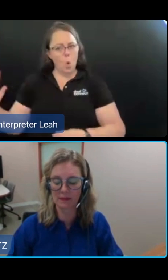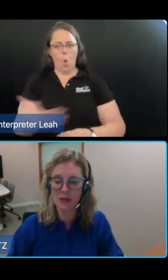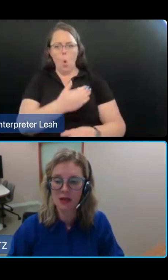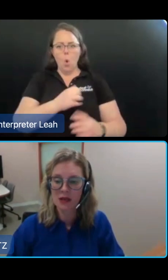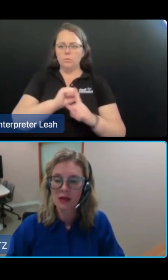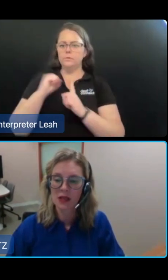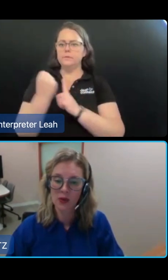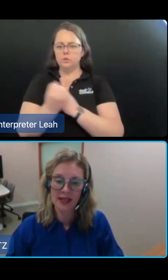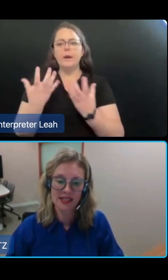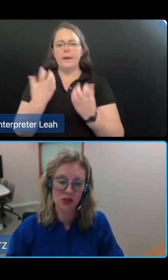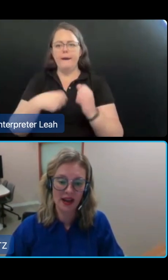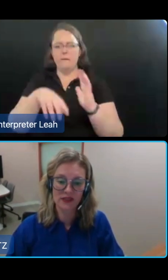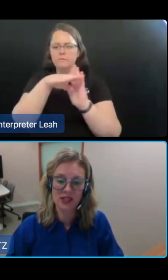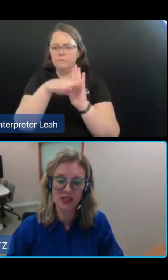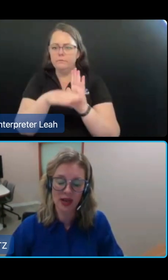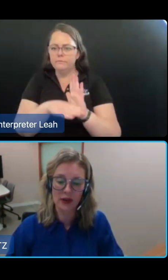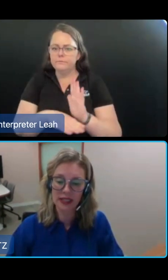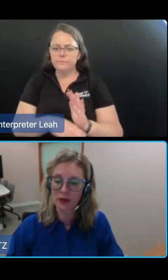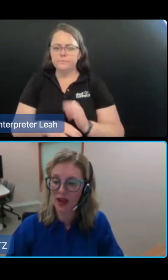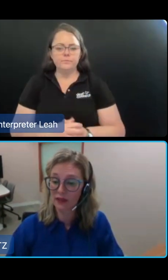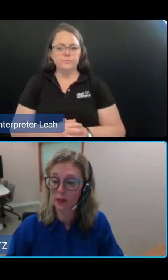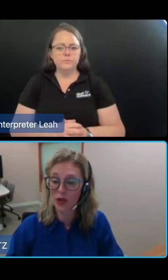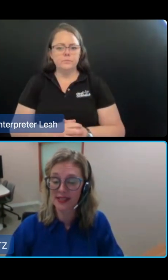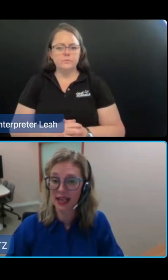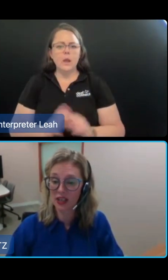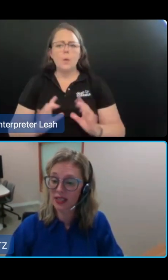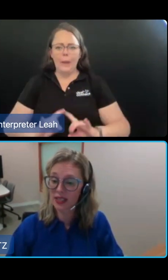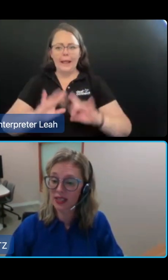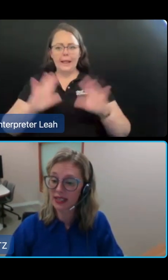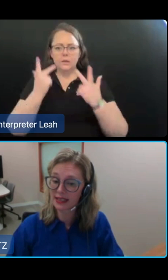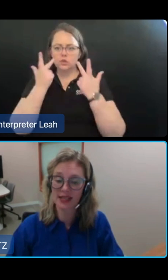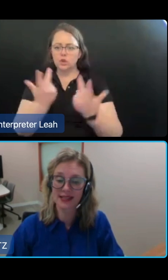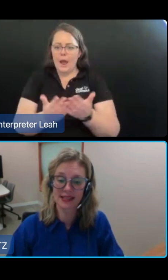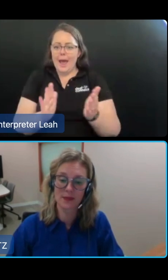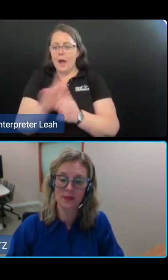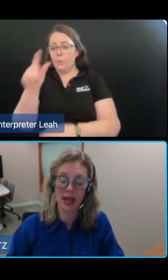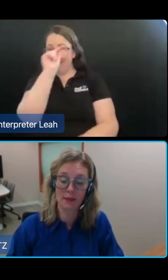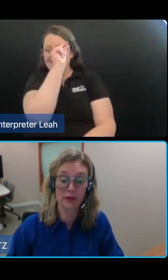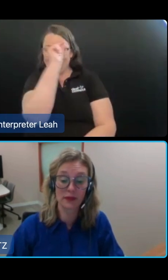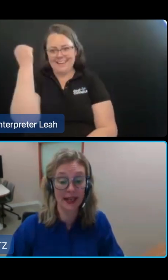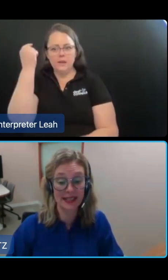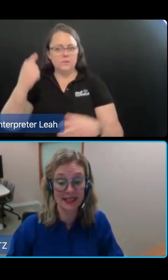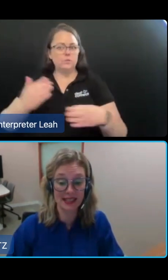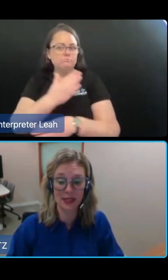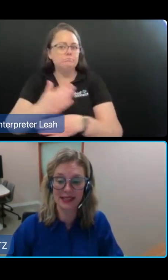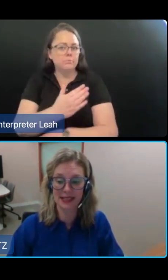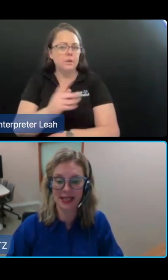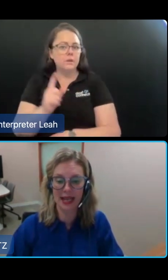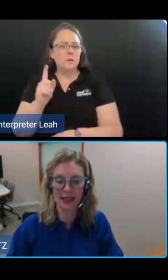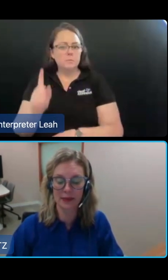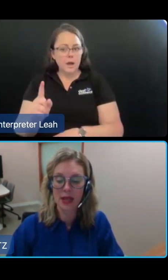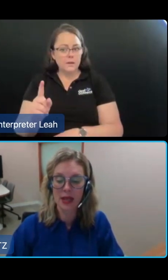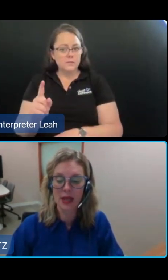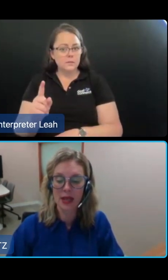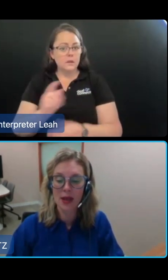operate. Likewise, the draft does not currently provide for emergency entry into the aged care system before a needs assessment is